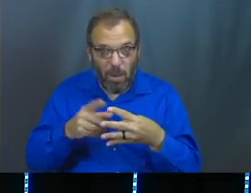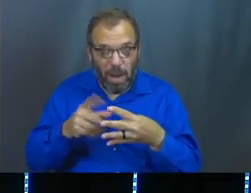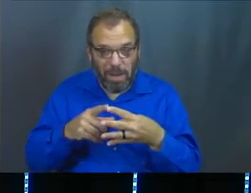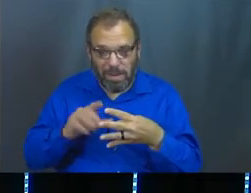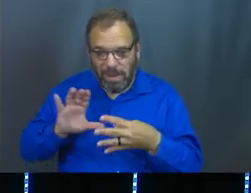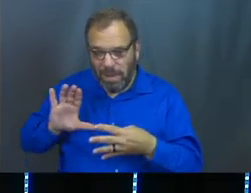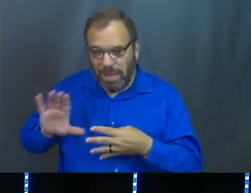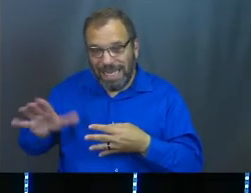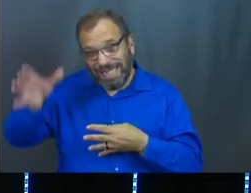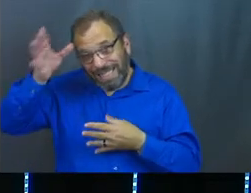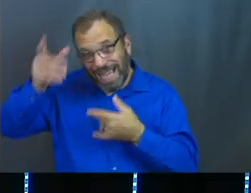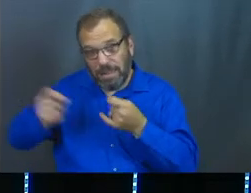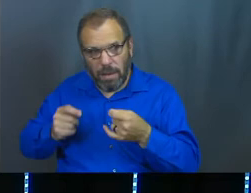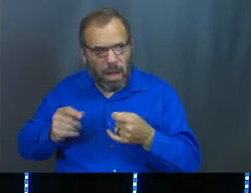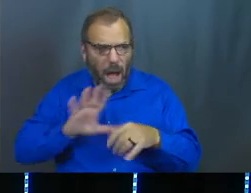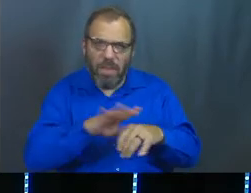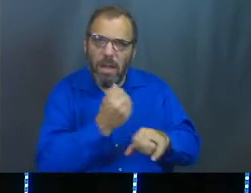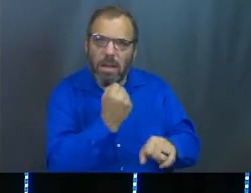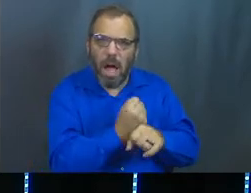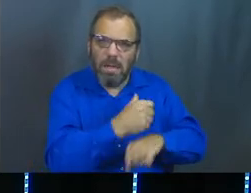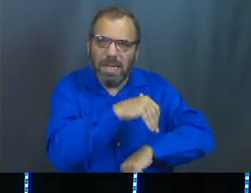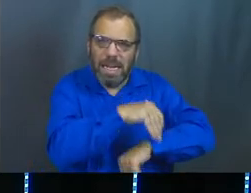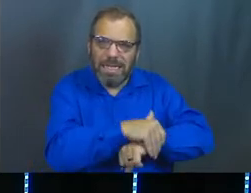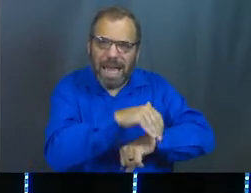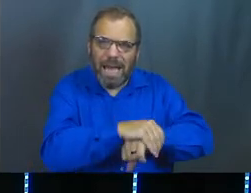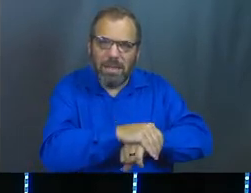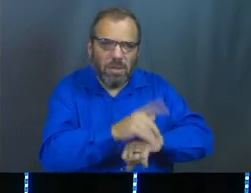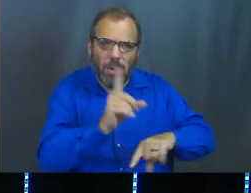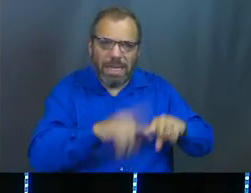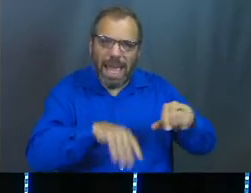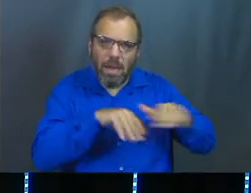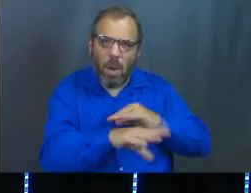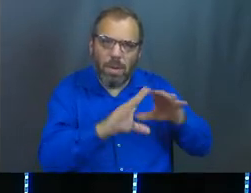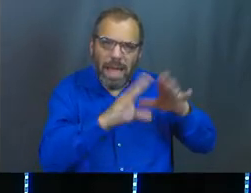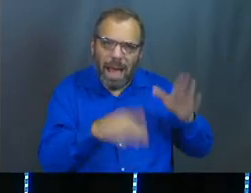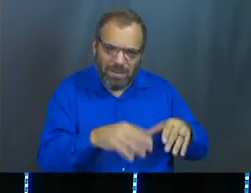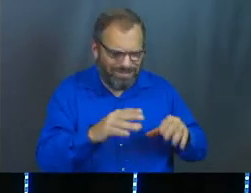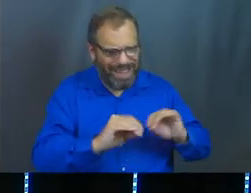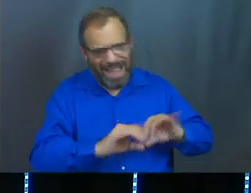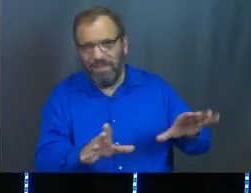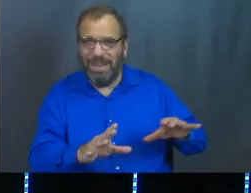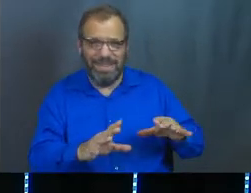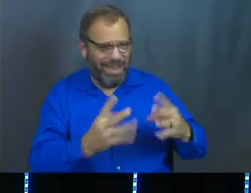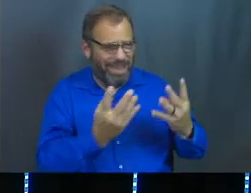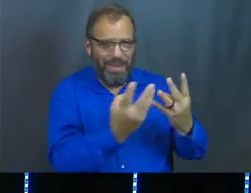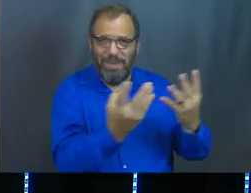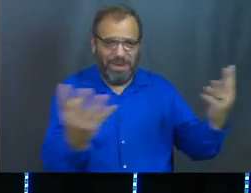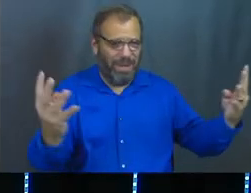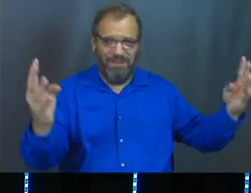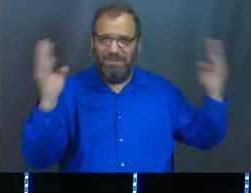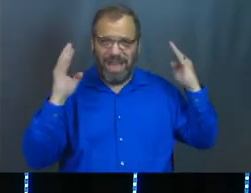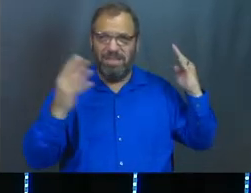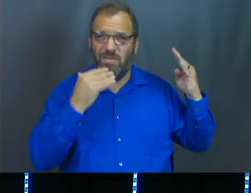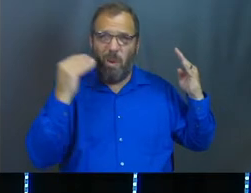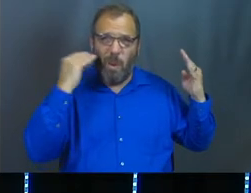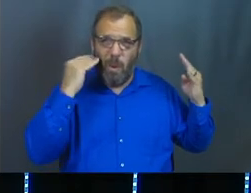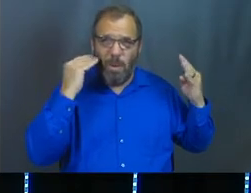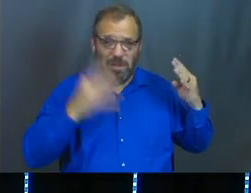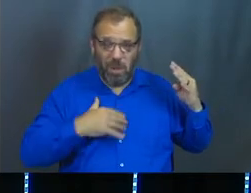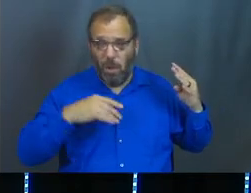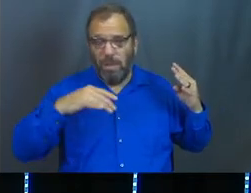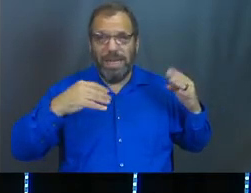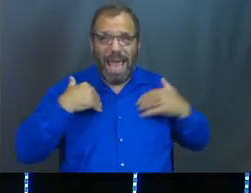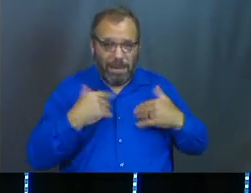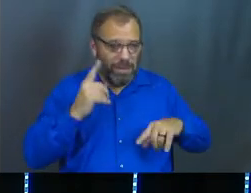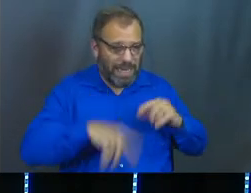sovereign will. Are there locks on the door at night so that evil people can't come inside the house? Of course there are. Are there fences around the backyard so that wild animals